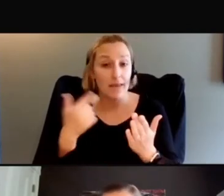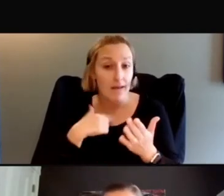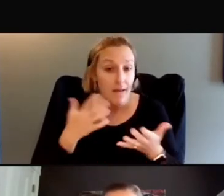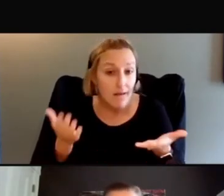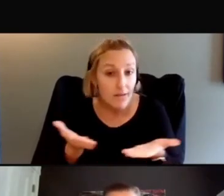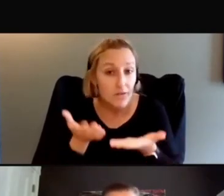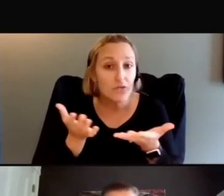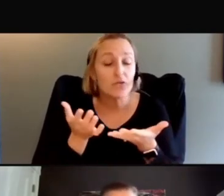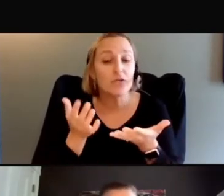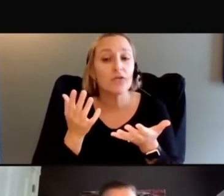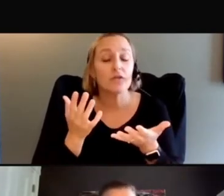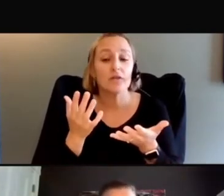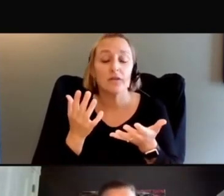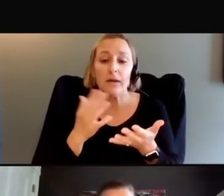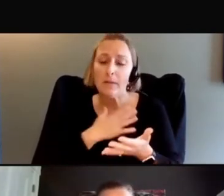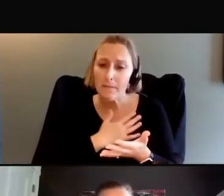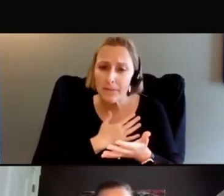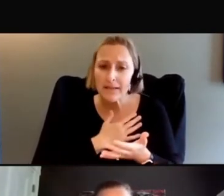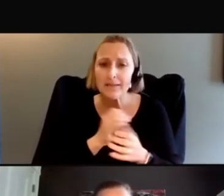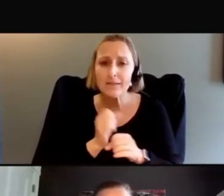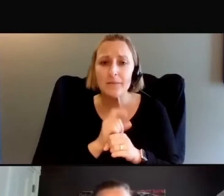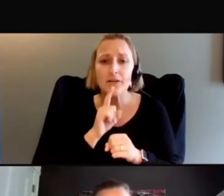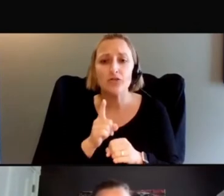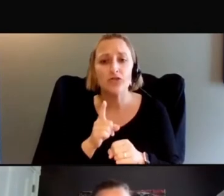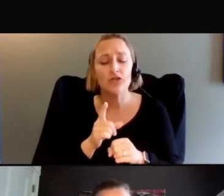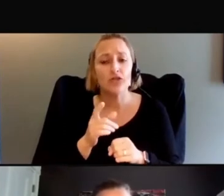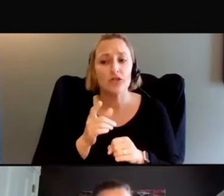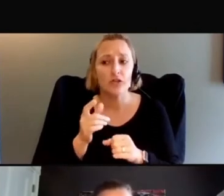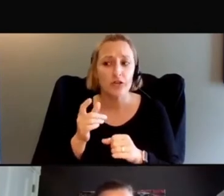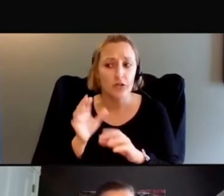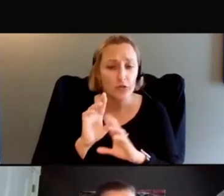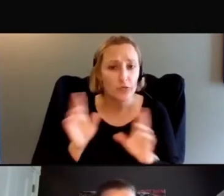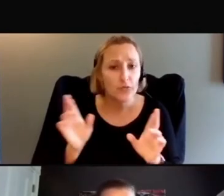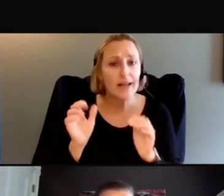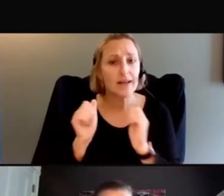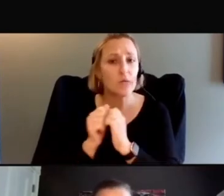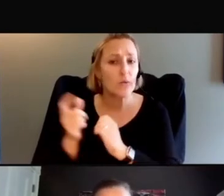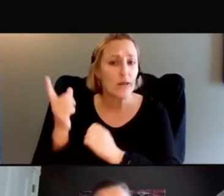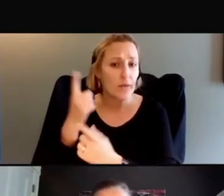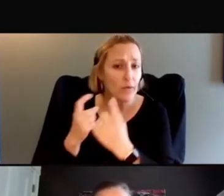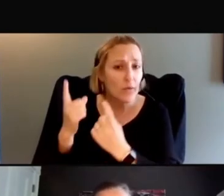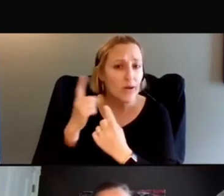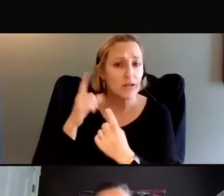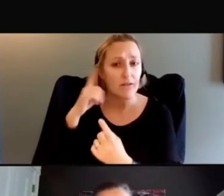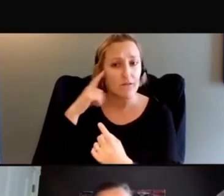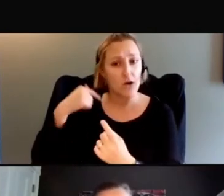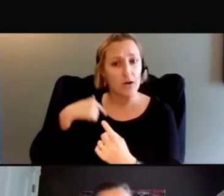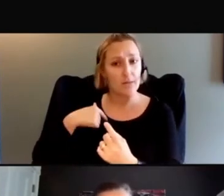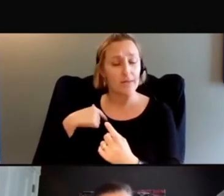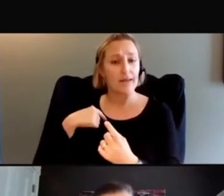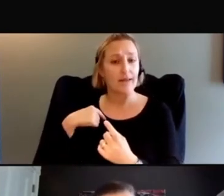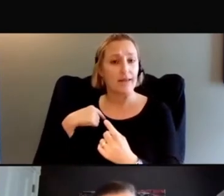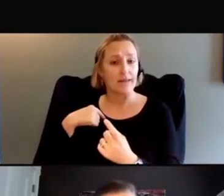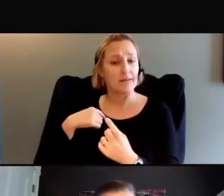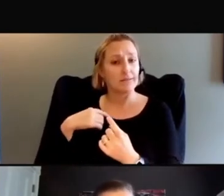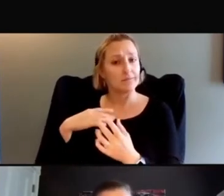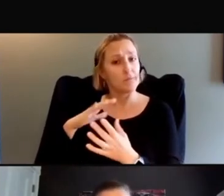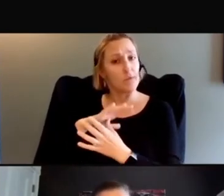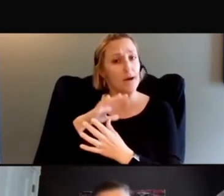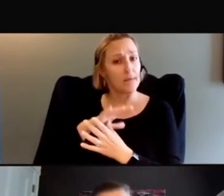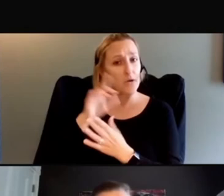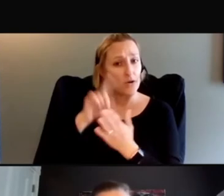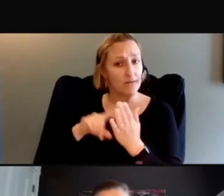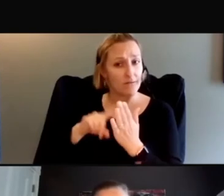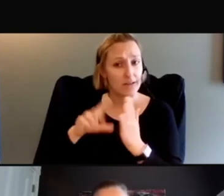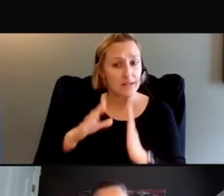is, please have some questions for me, for the principal investigator. For an example, how many study